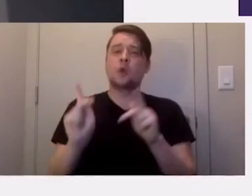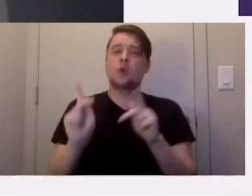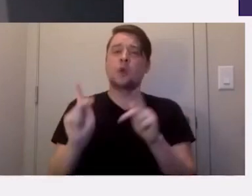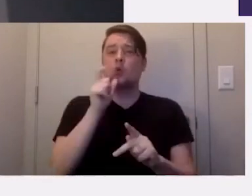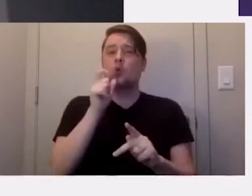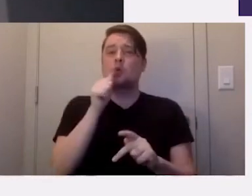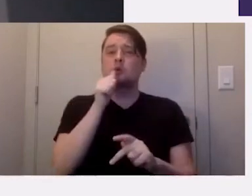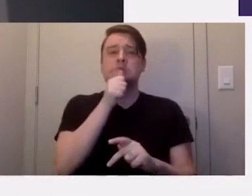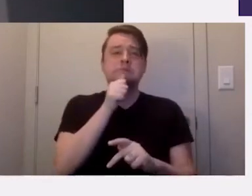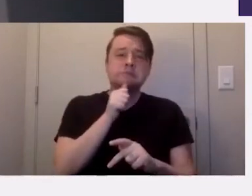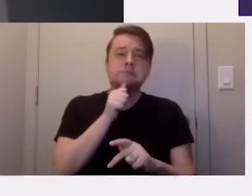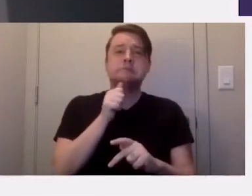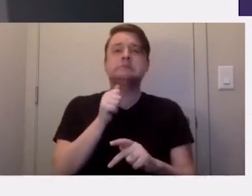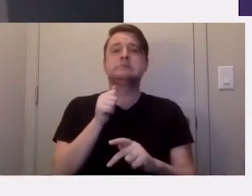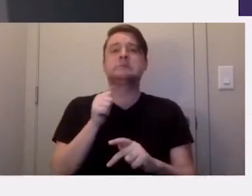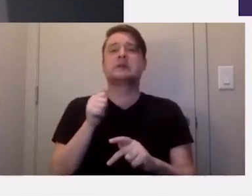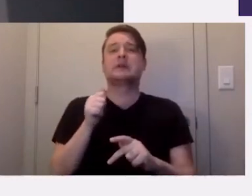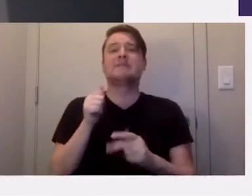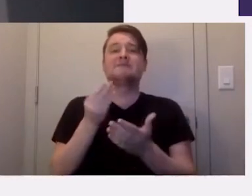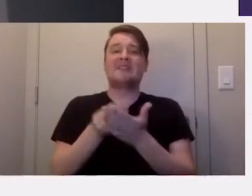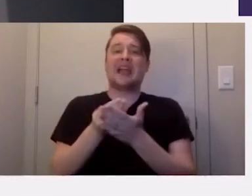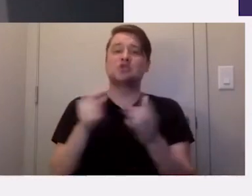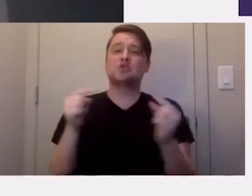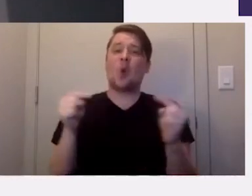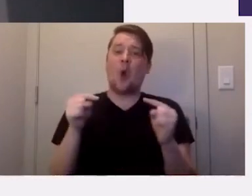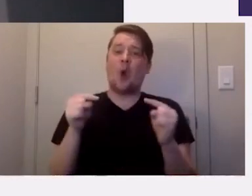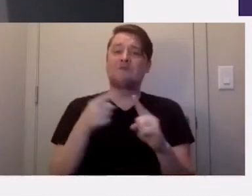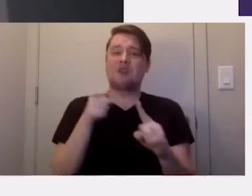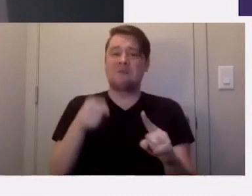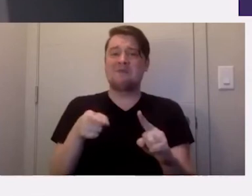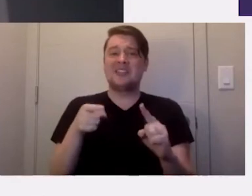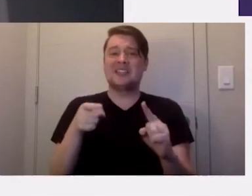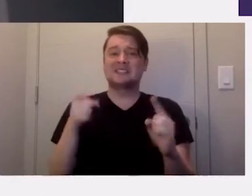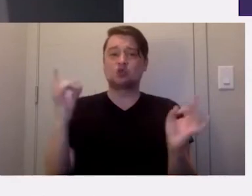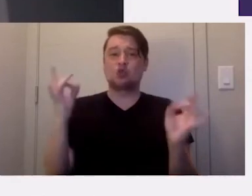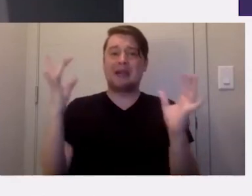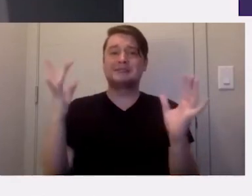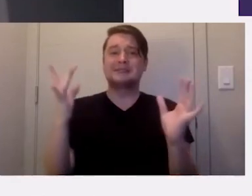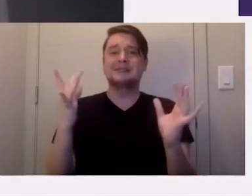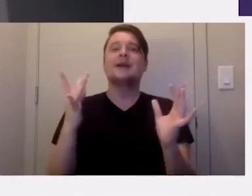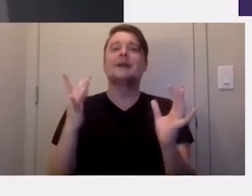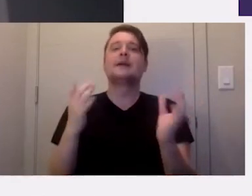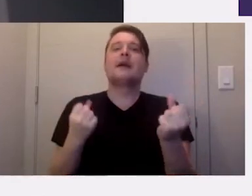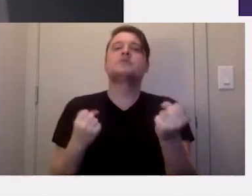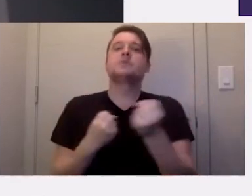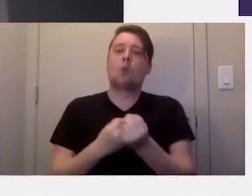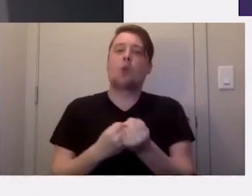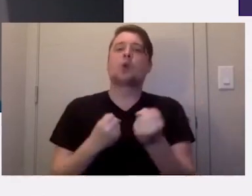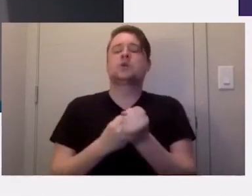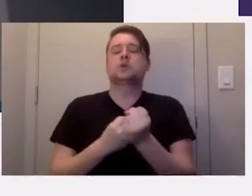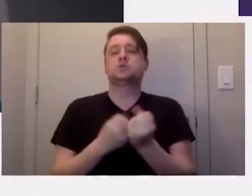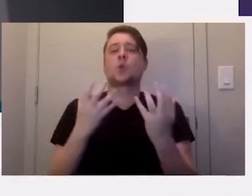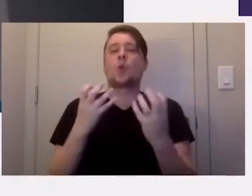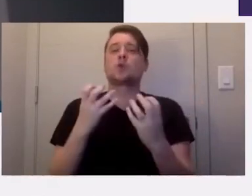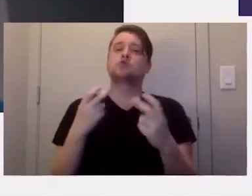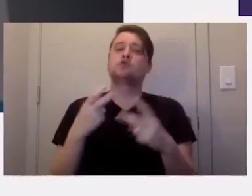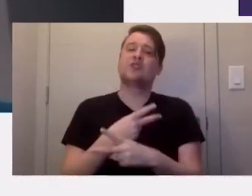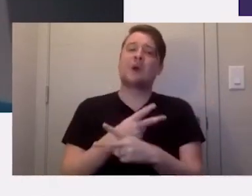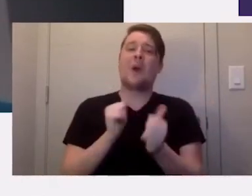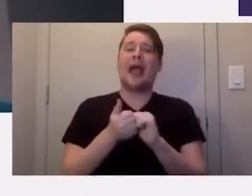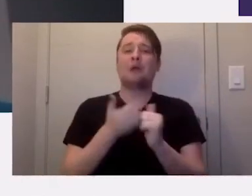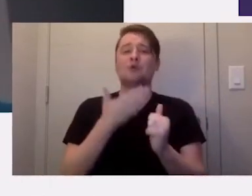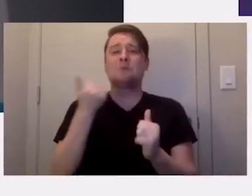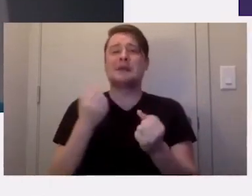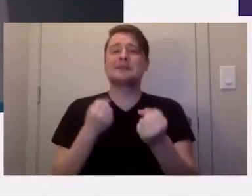are suffering financial harm as a result of this crisis are made whole. We are really trying to figure out how best we can